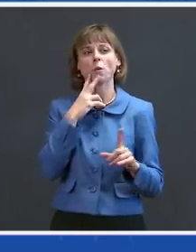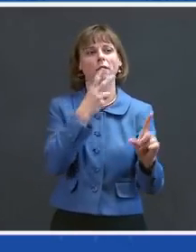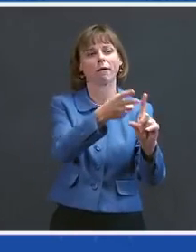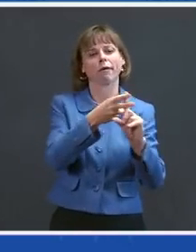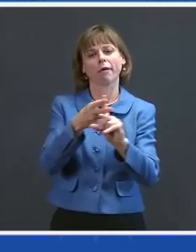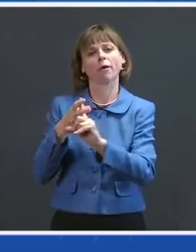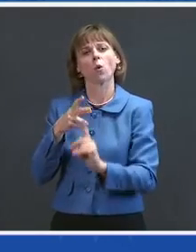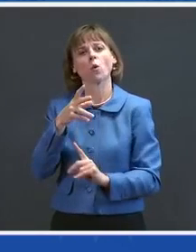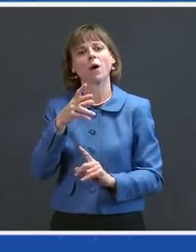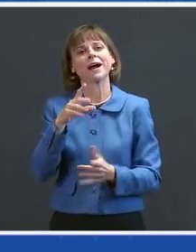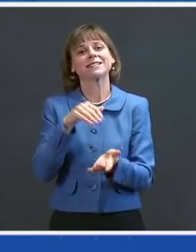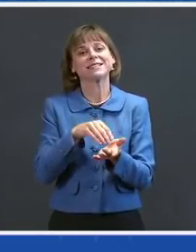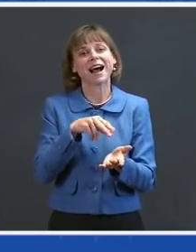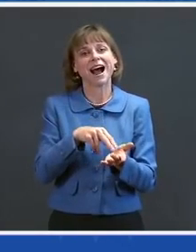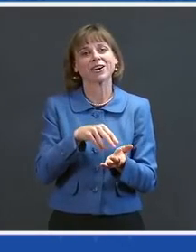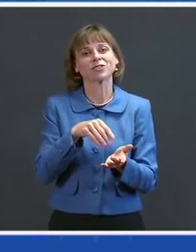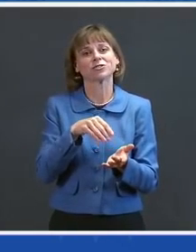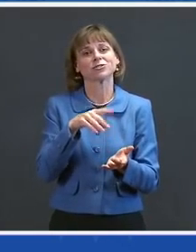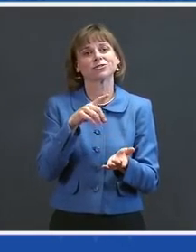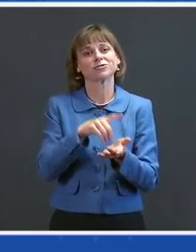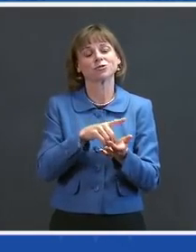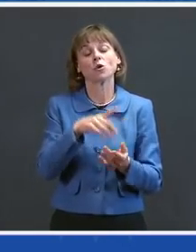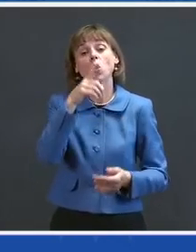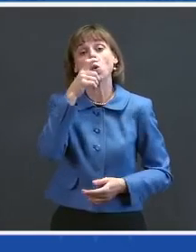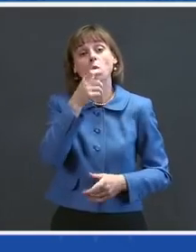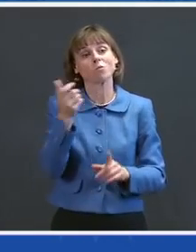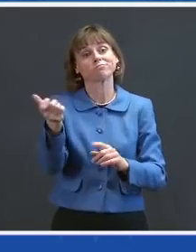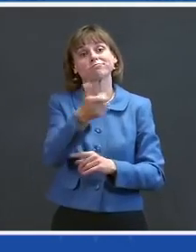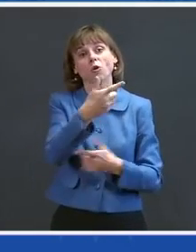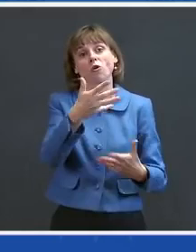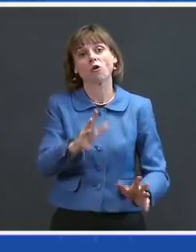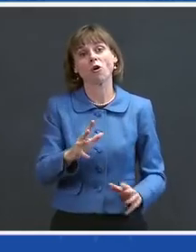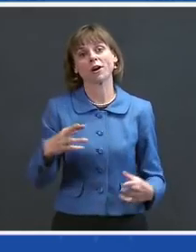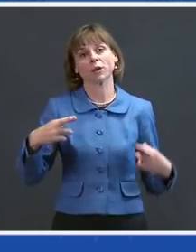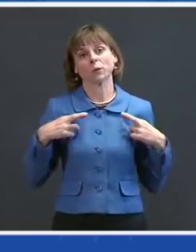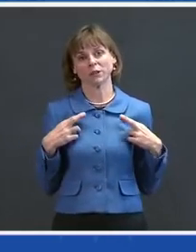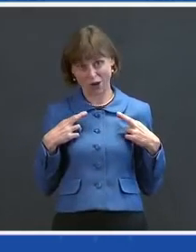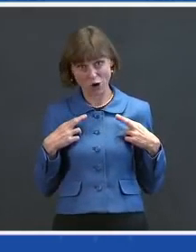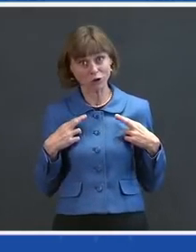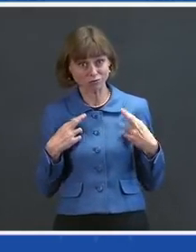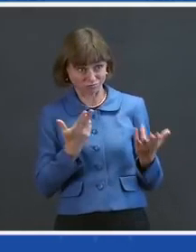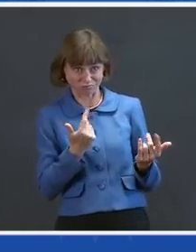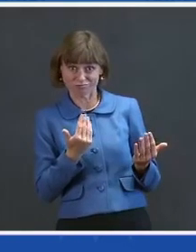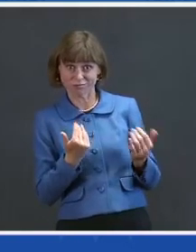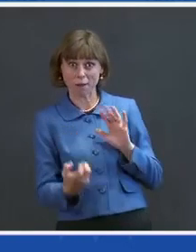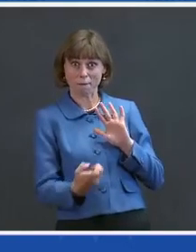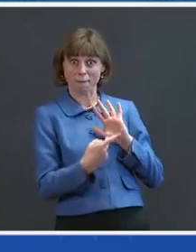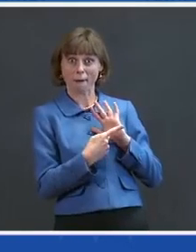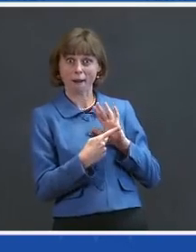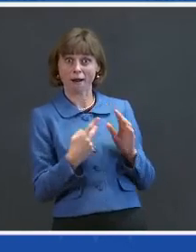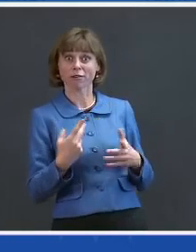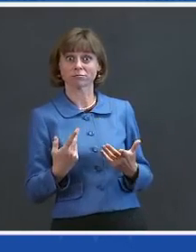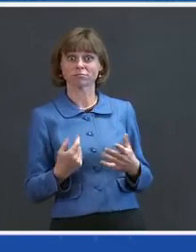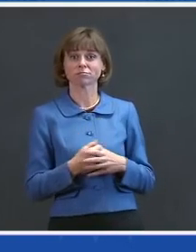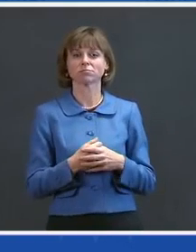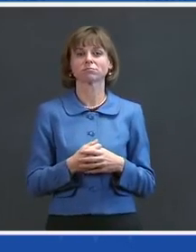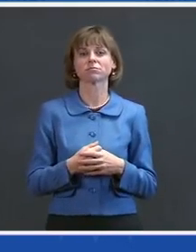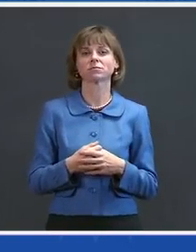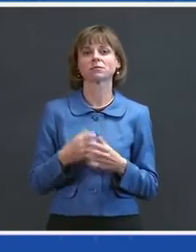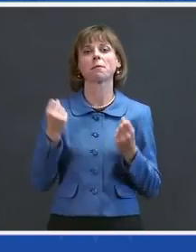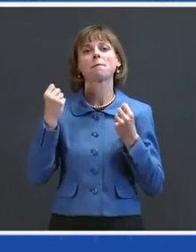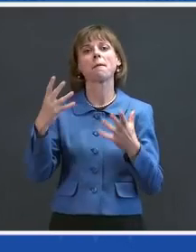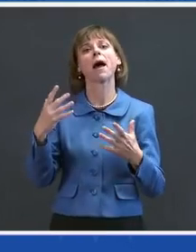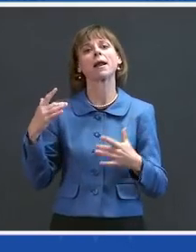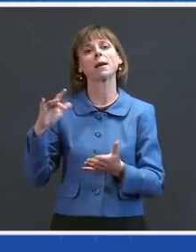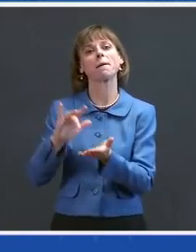nurses. We've developed — we deployed more than 1,500 federal medical personnel. You usually see during